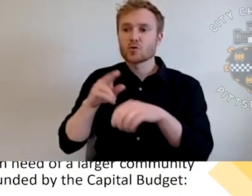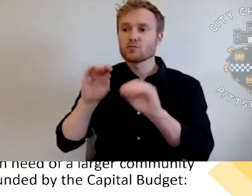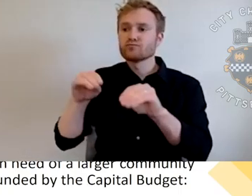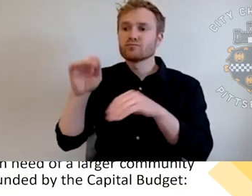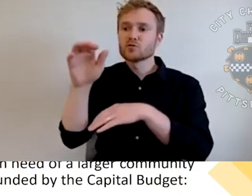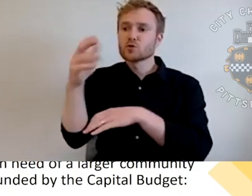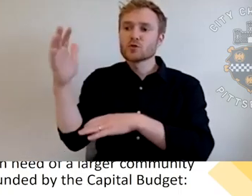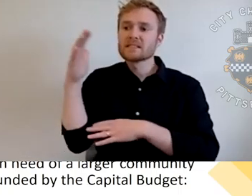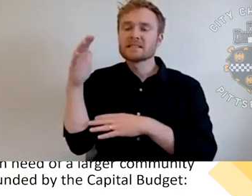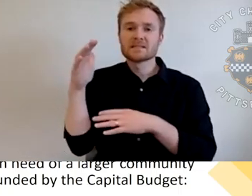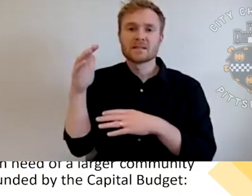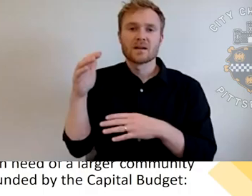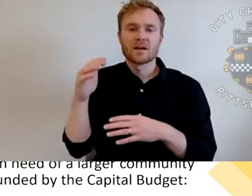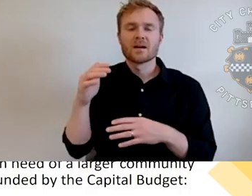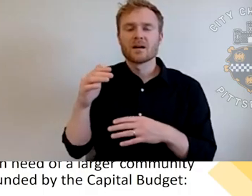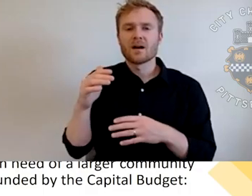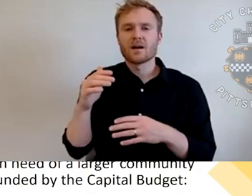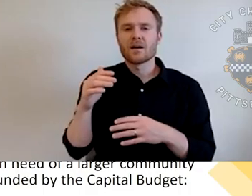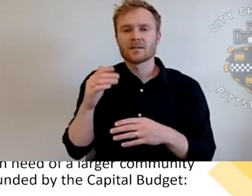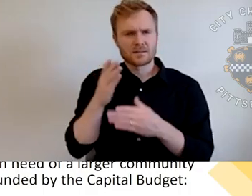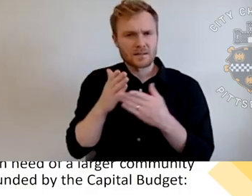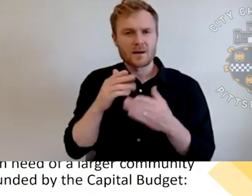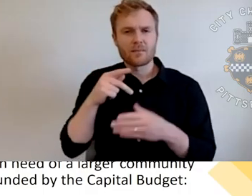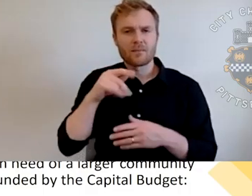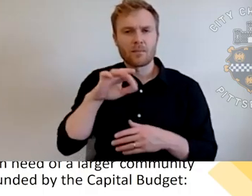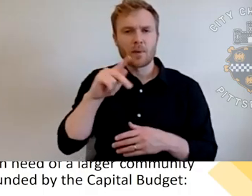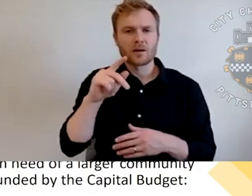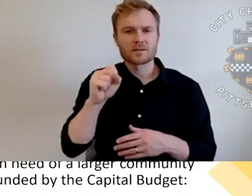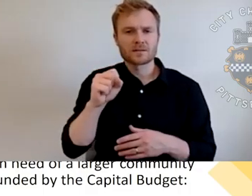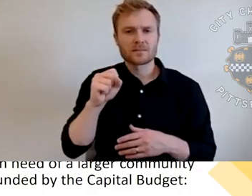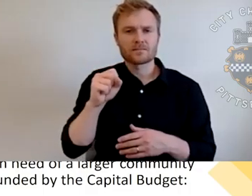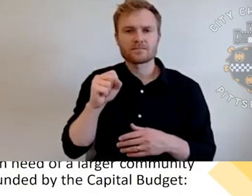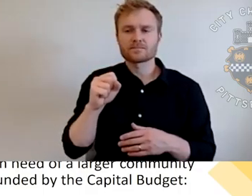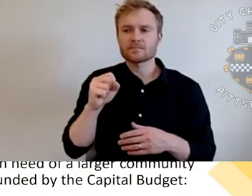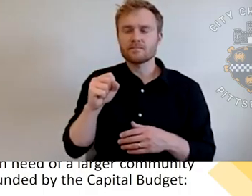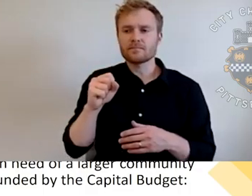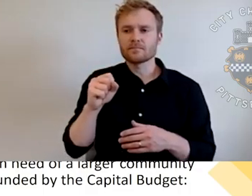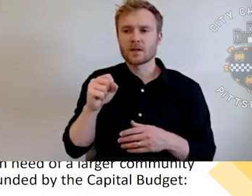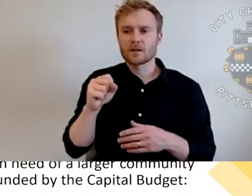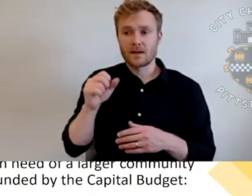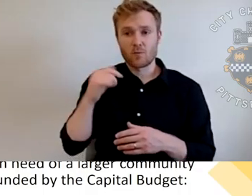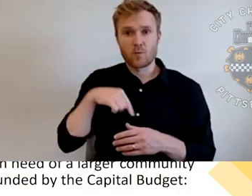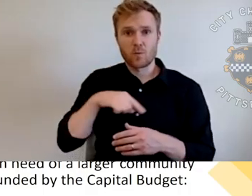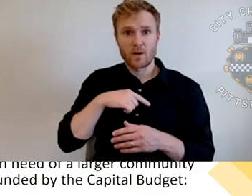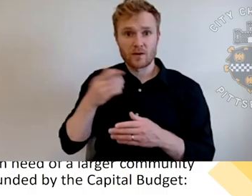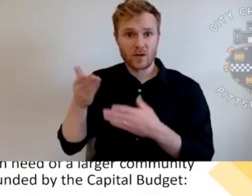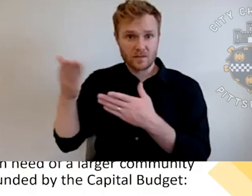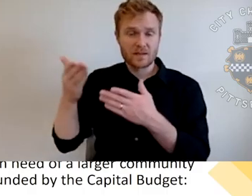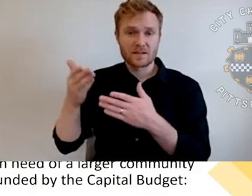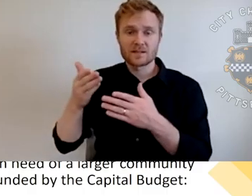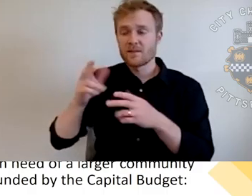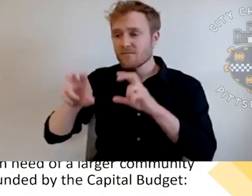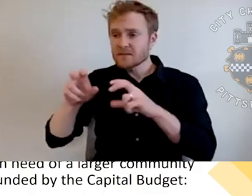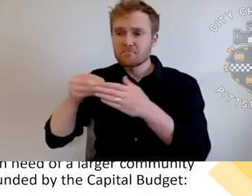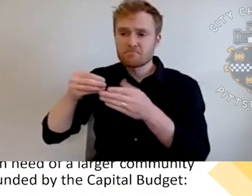And some of these parks, um, for which it recommended investment or redevelopment or relocation expansion,